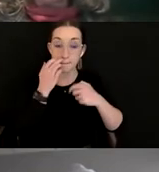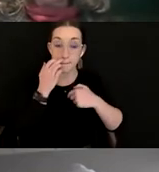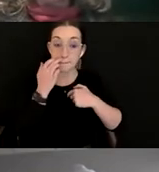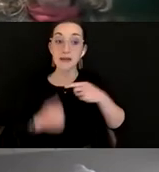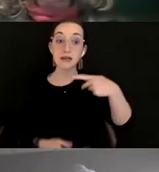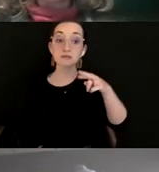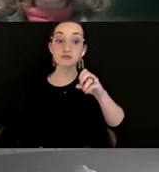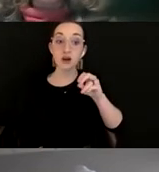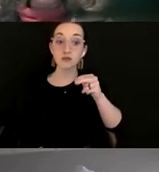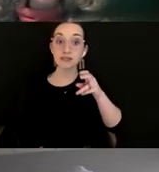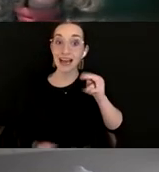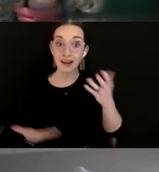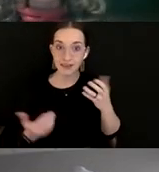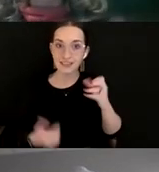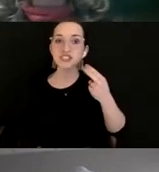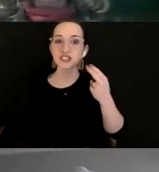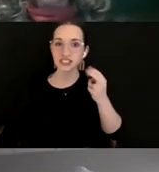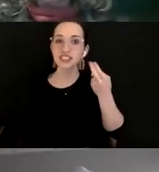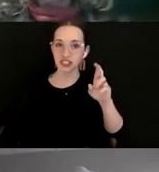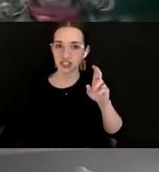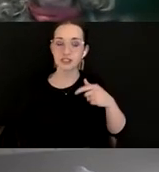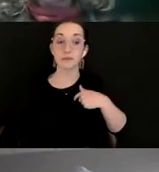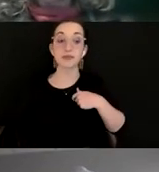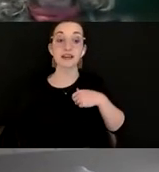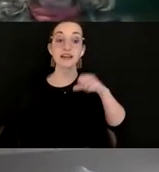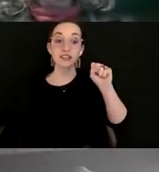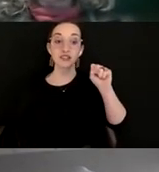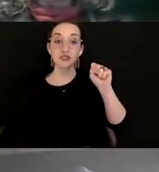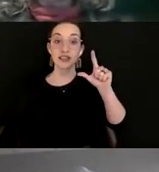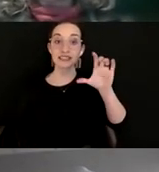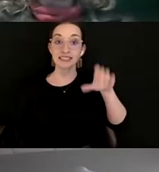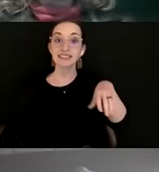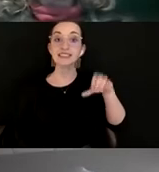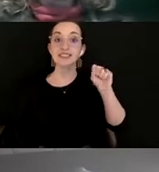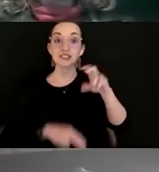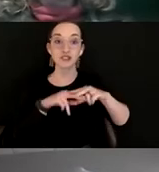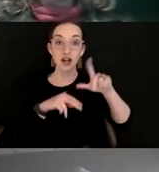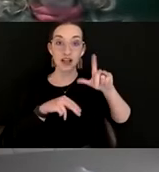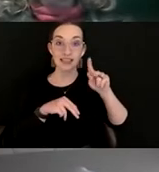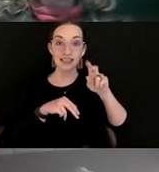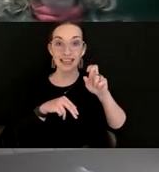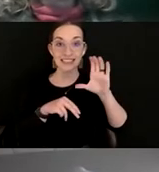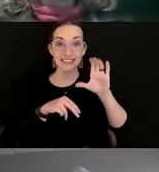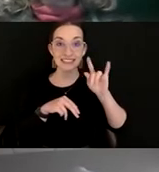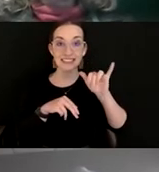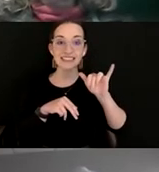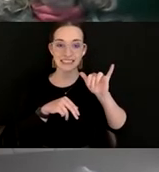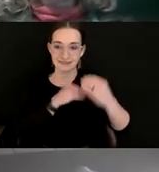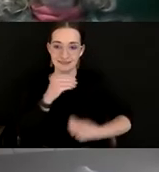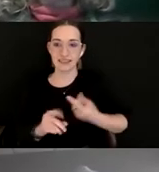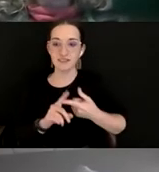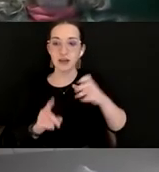I am located in Salt Lake City, which is the traditional and ancestral homelands of the Shoshone,